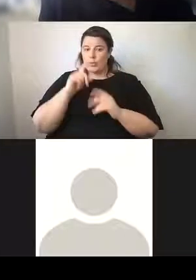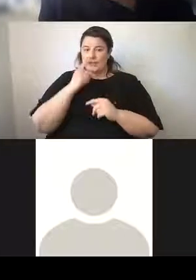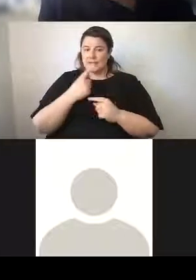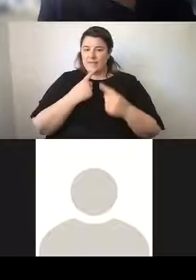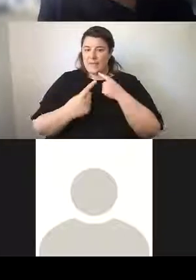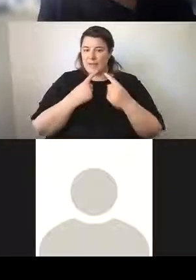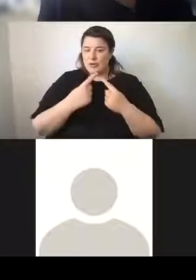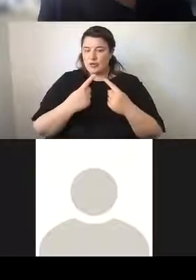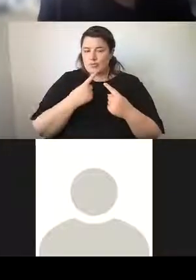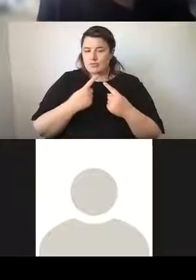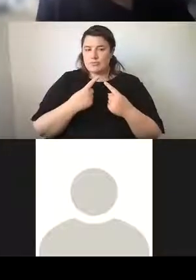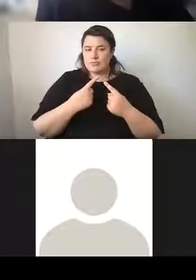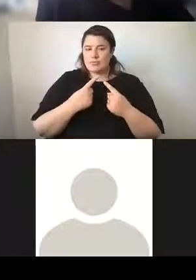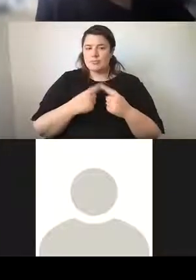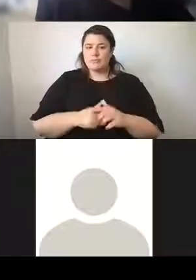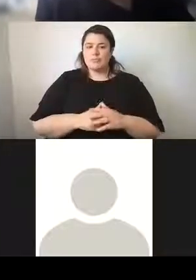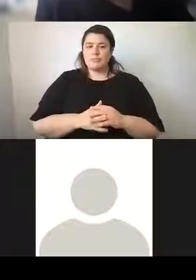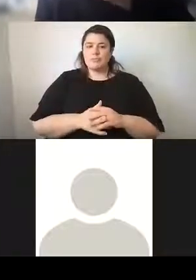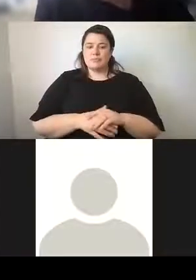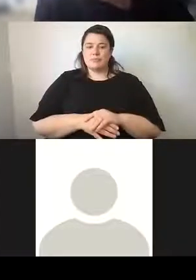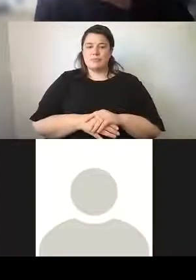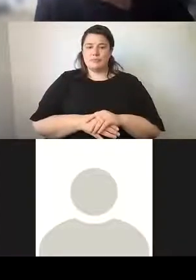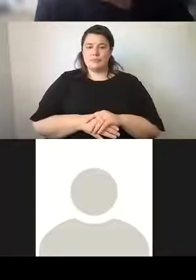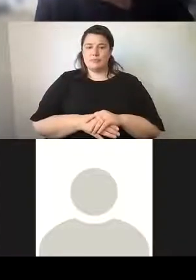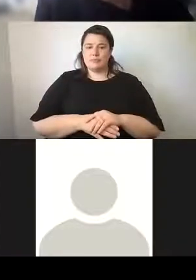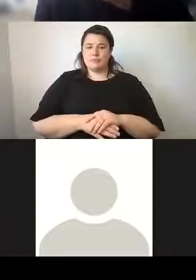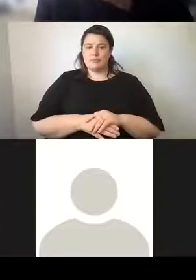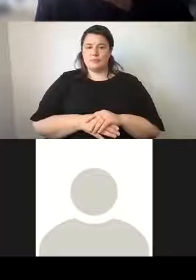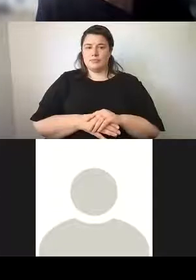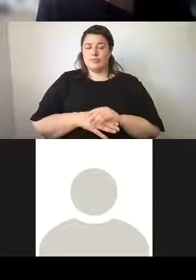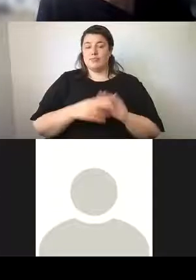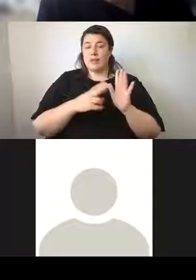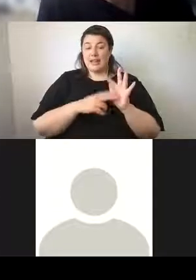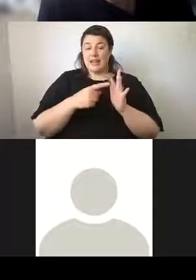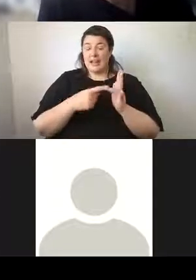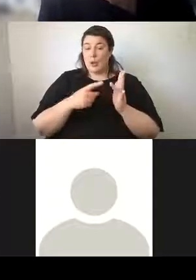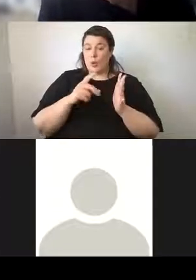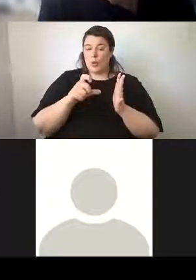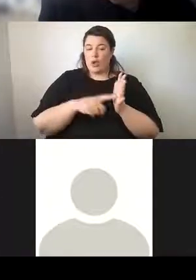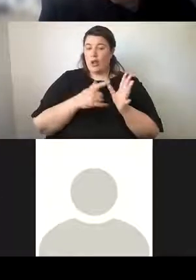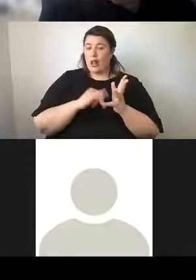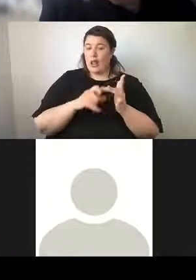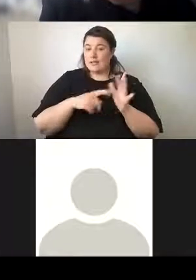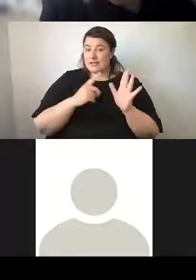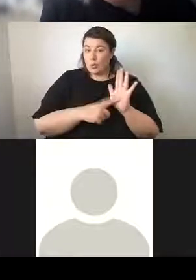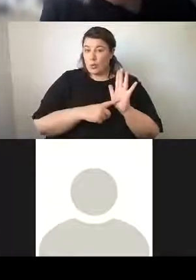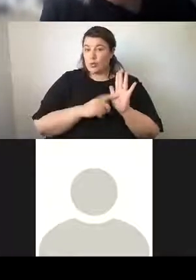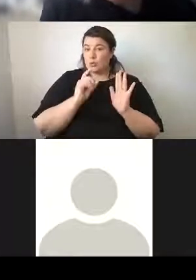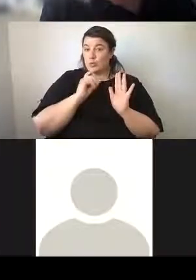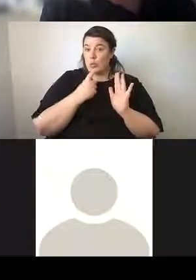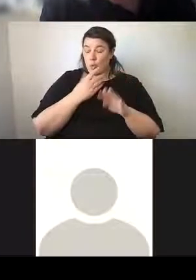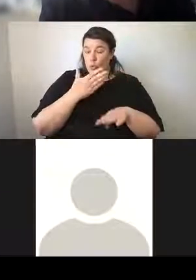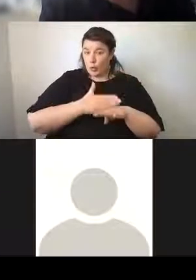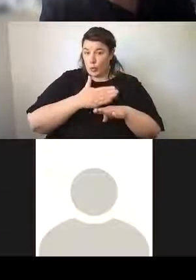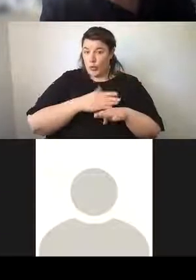the left, I've juxtaposed the neoclassical stonework of the first